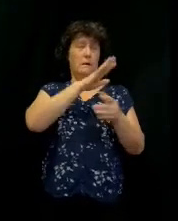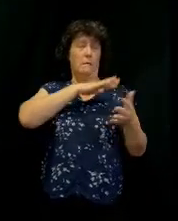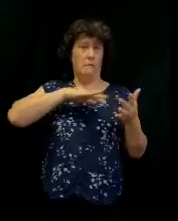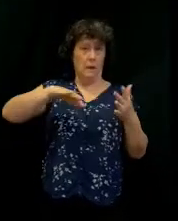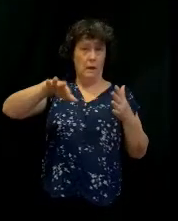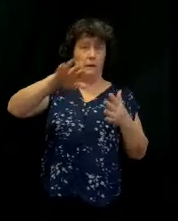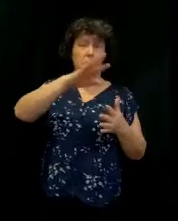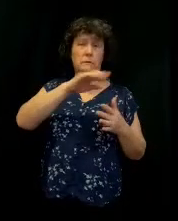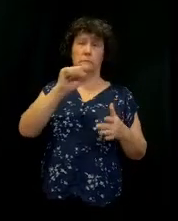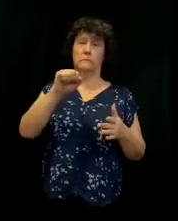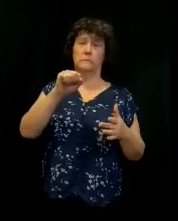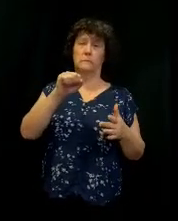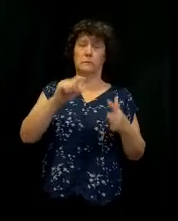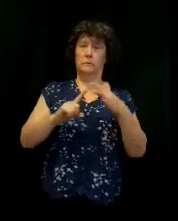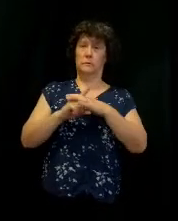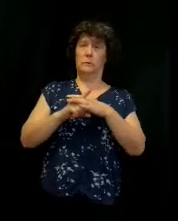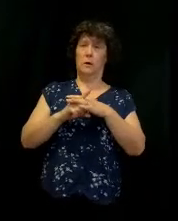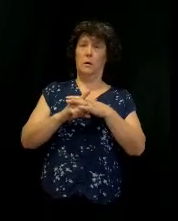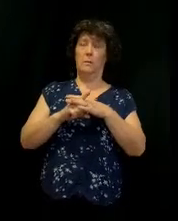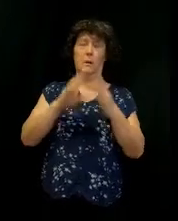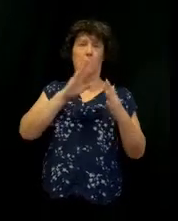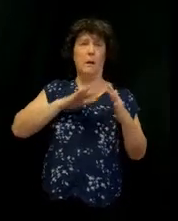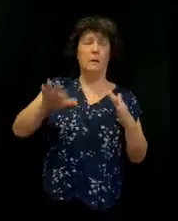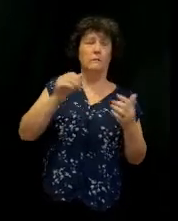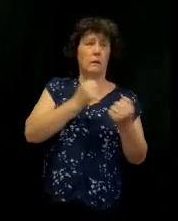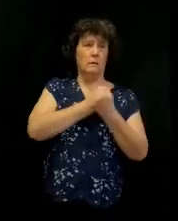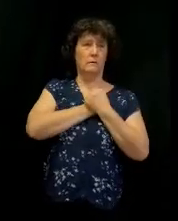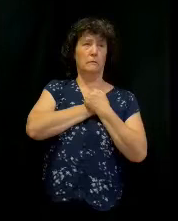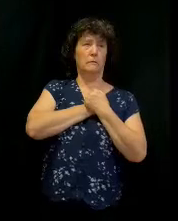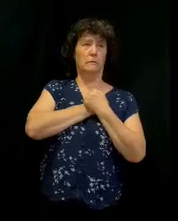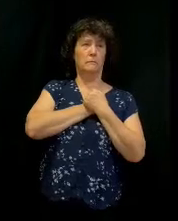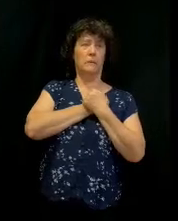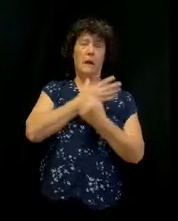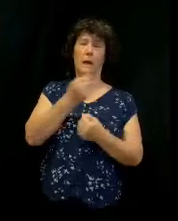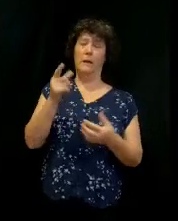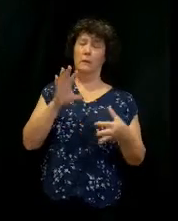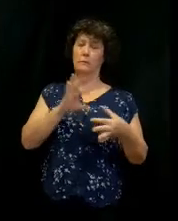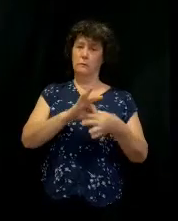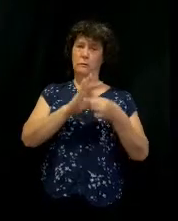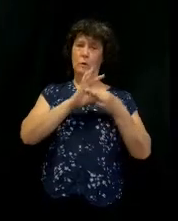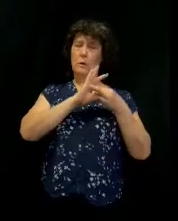show up in an atmosphere of love. And he's going to show up in an atmosphere of unity.